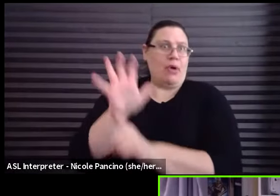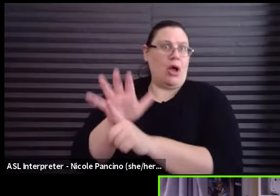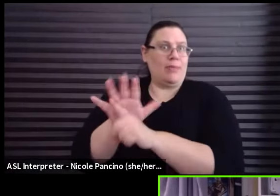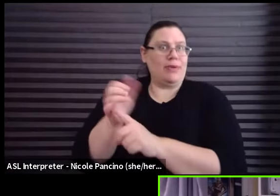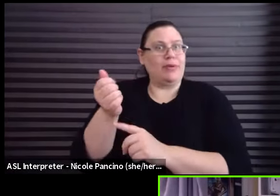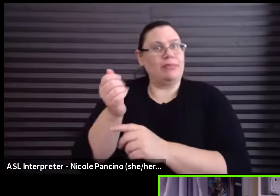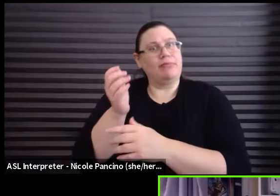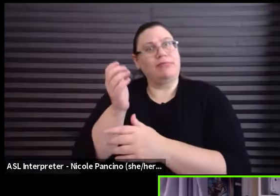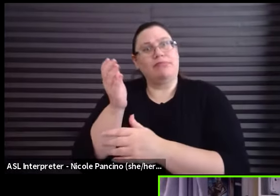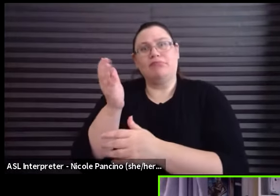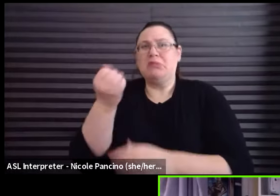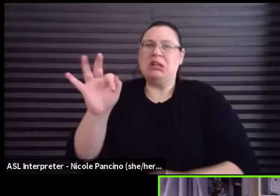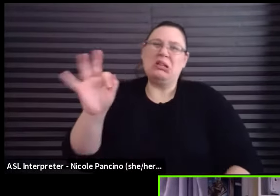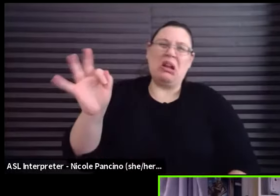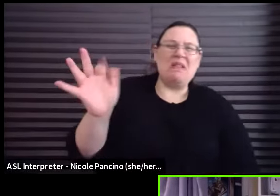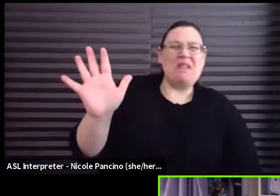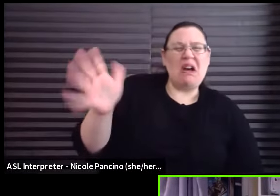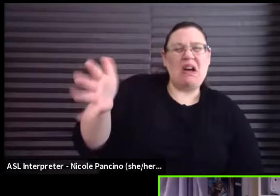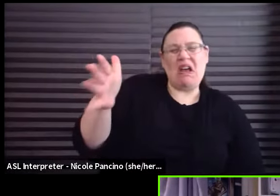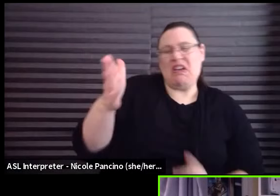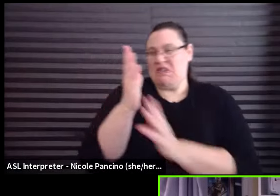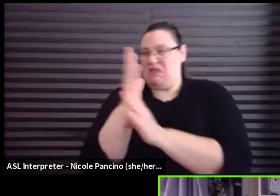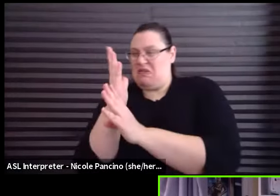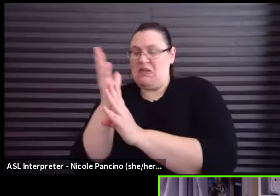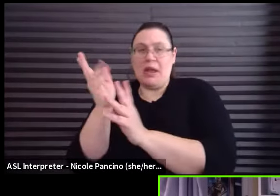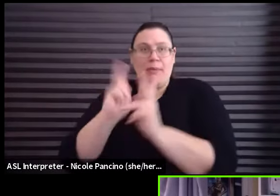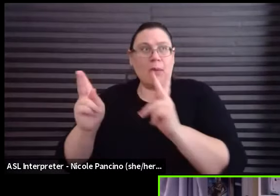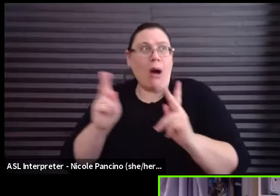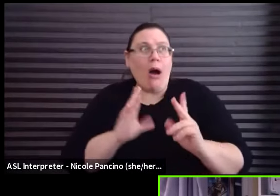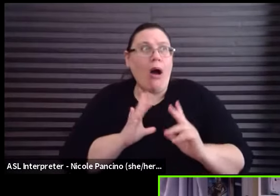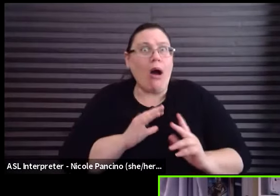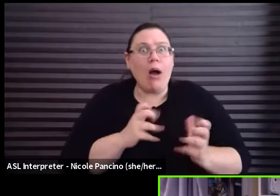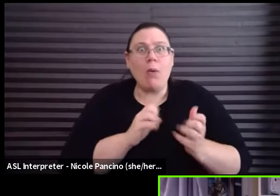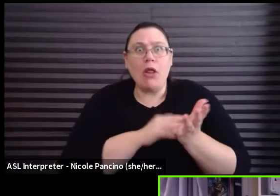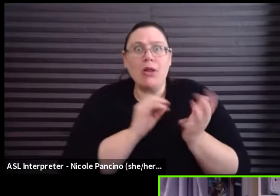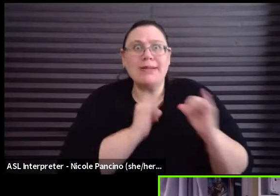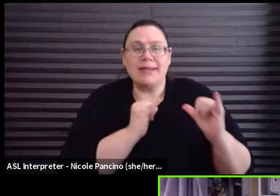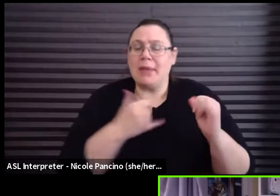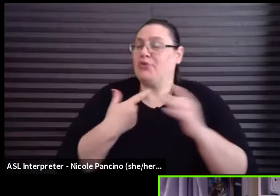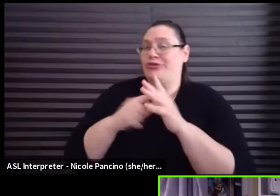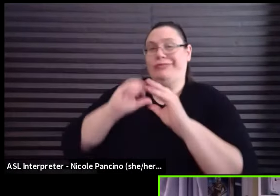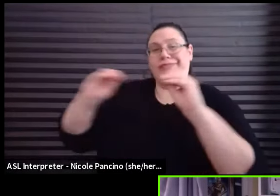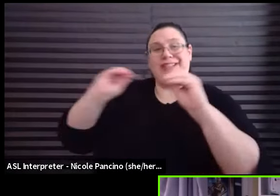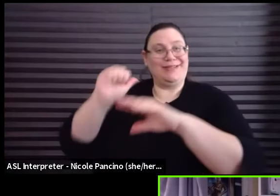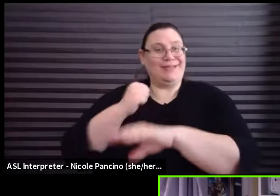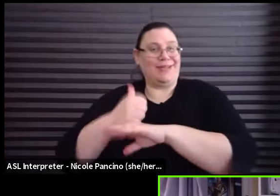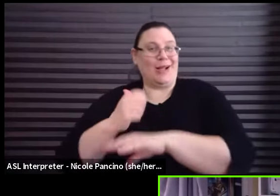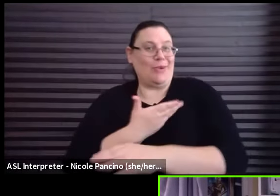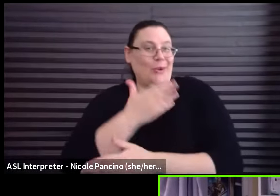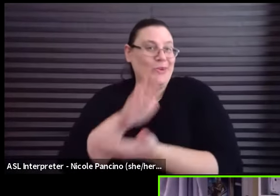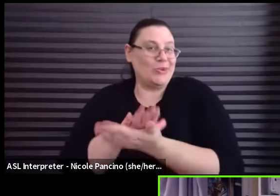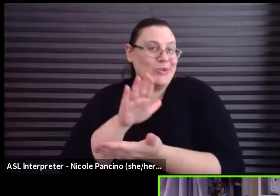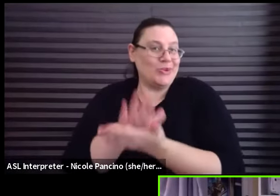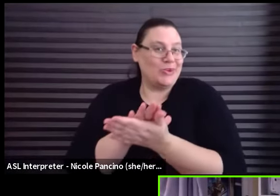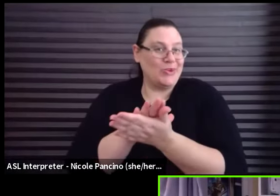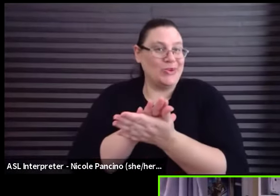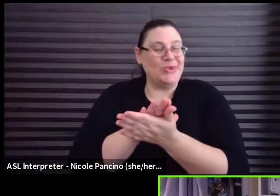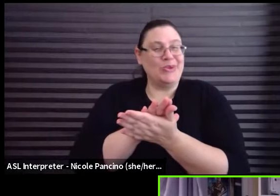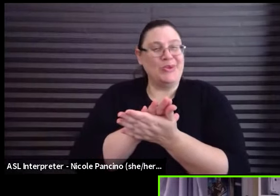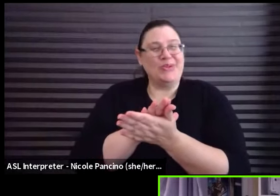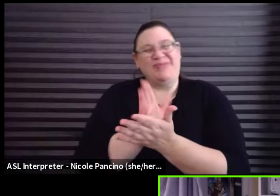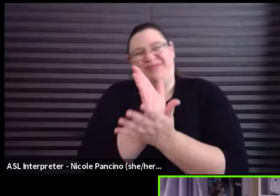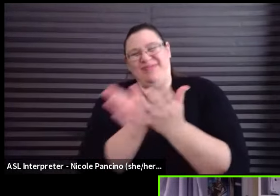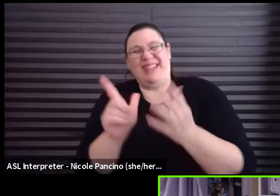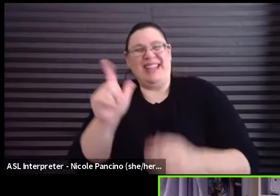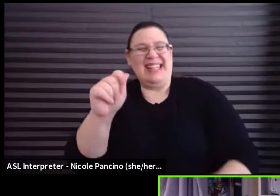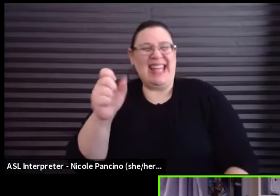people who said, hey, we want to learn how to do what you do. So they started teaching and established our school at the end of the 90s in New York,